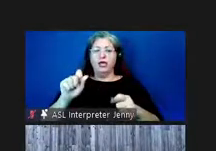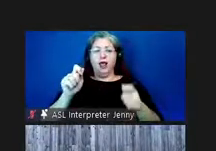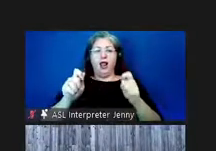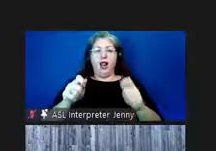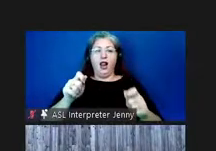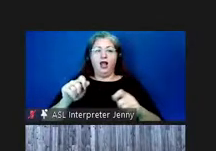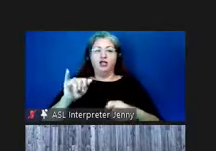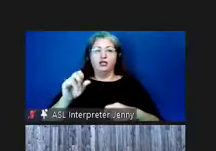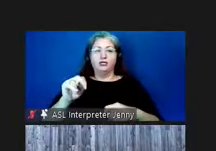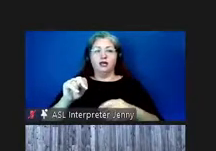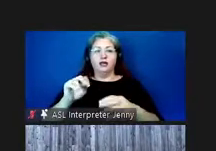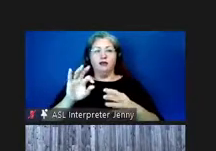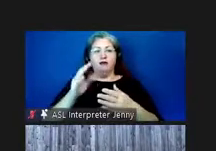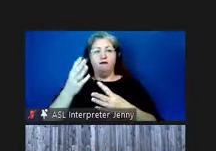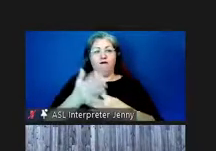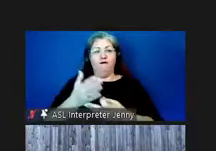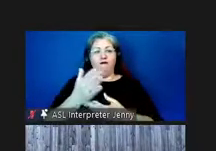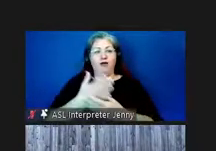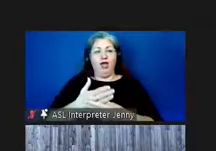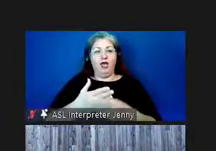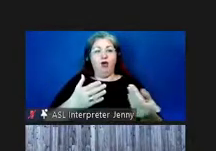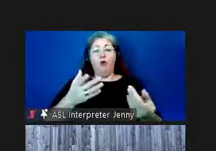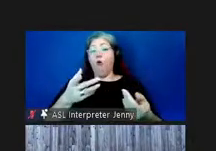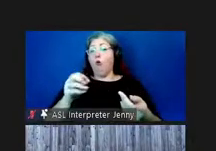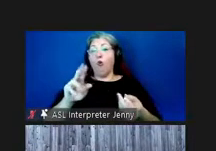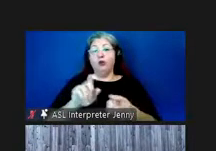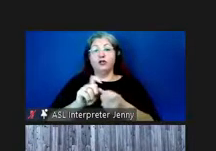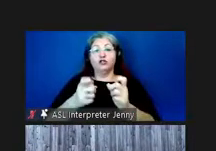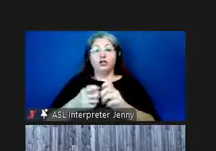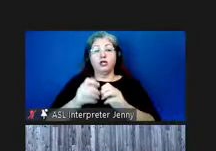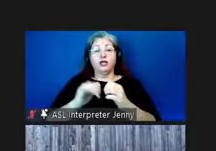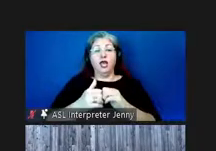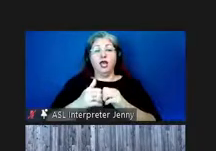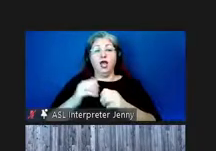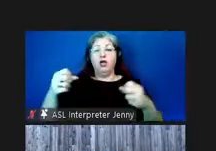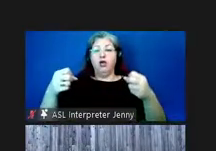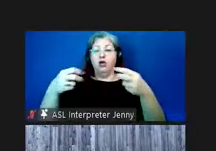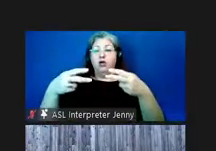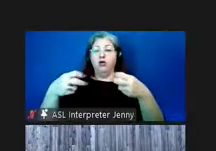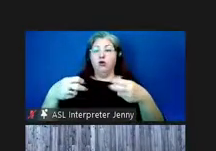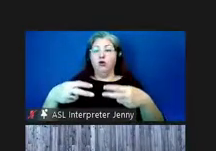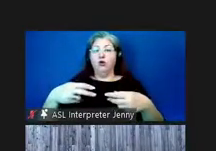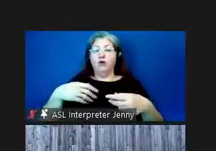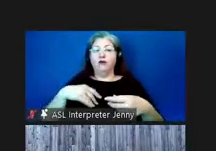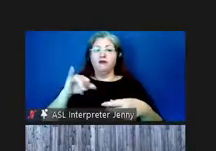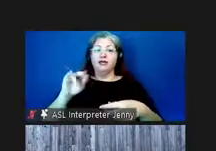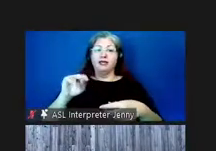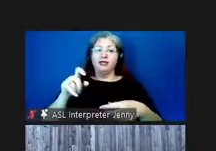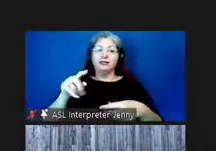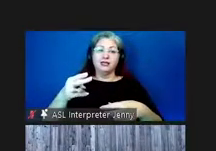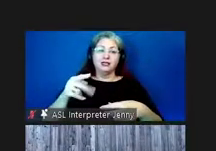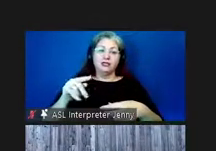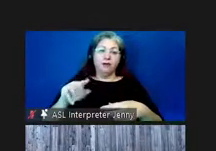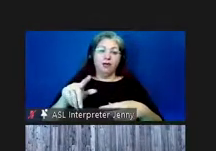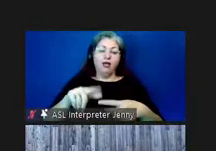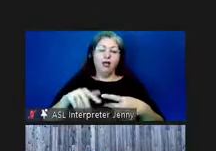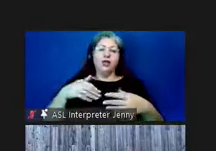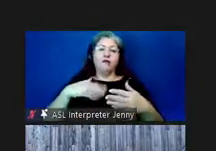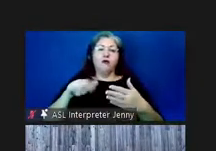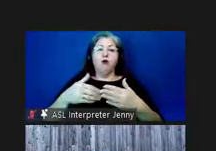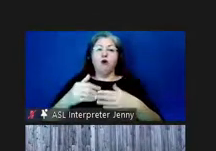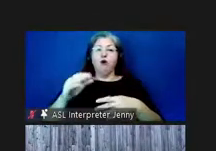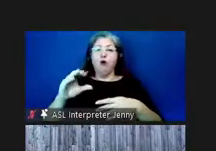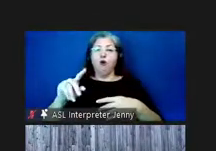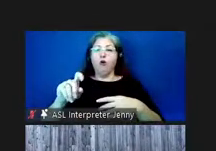json file right here and then or you can even change the way the the code there's like the index html has all the code